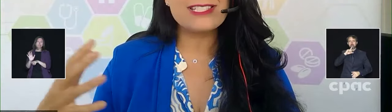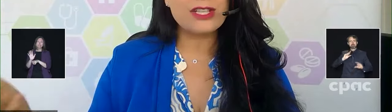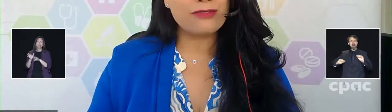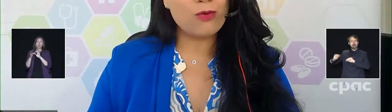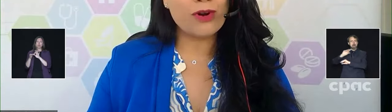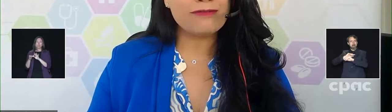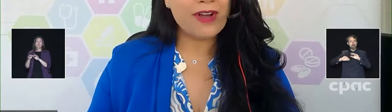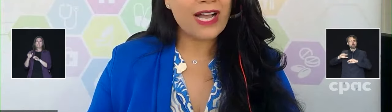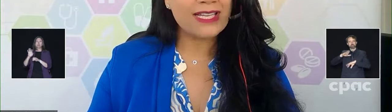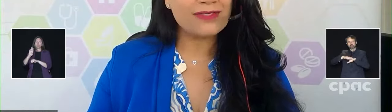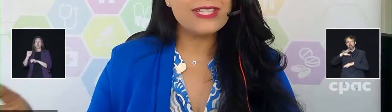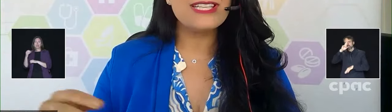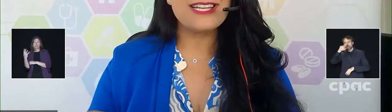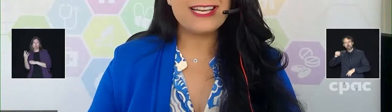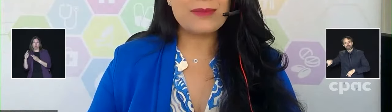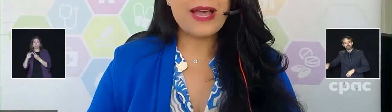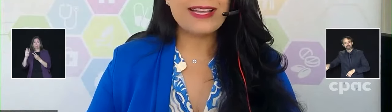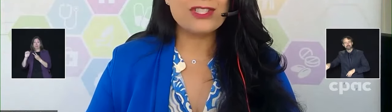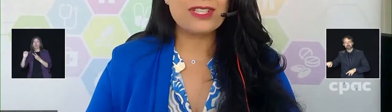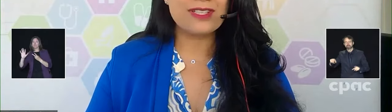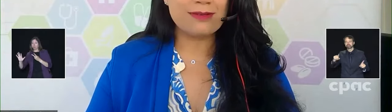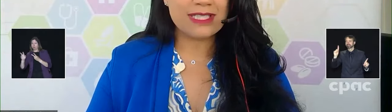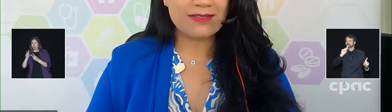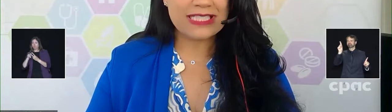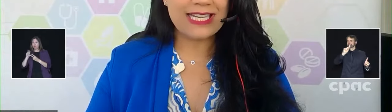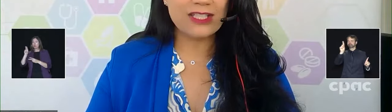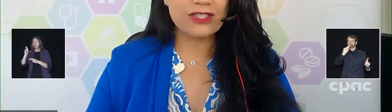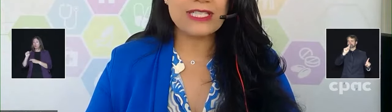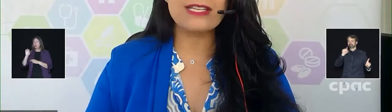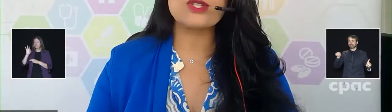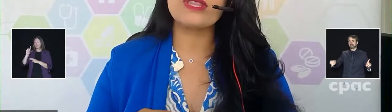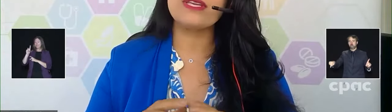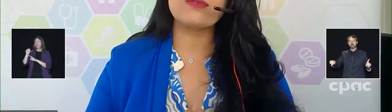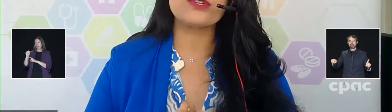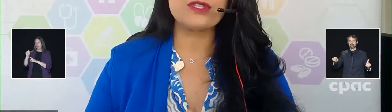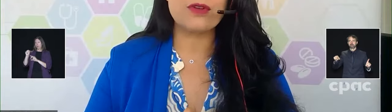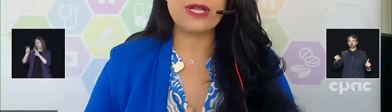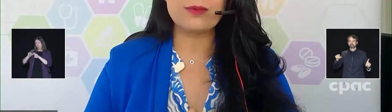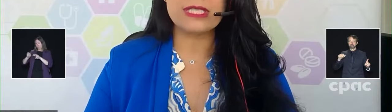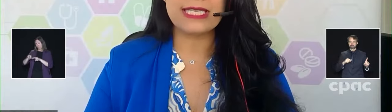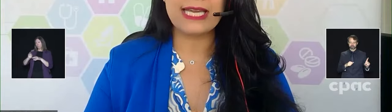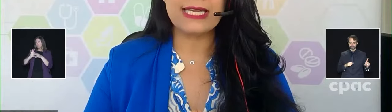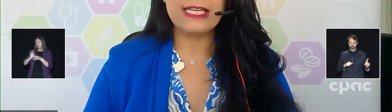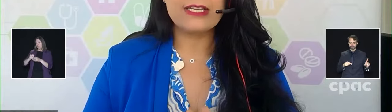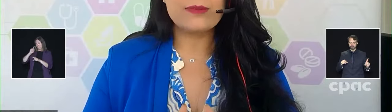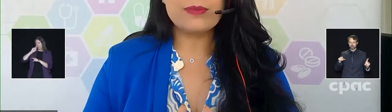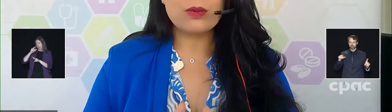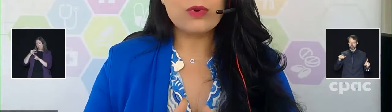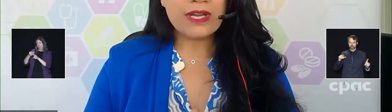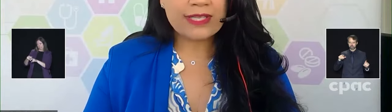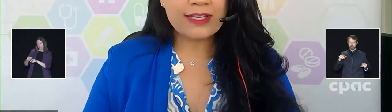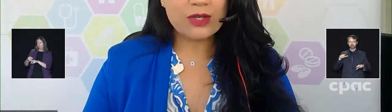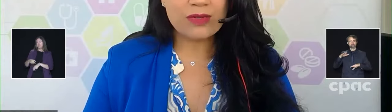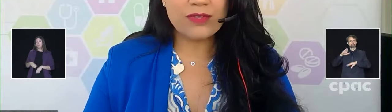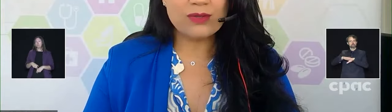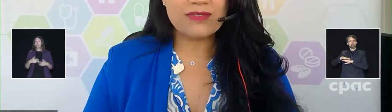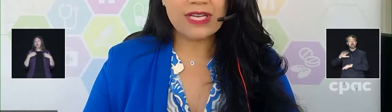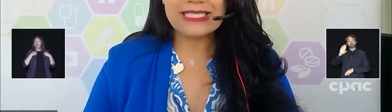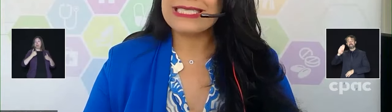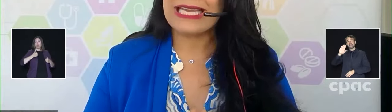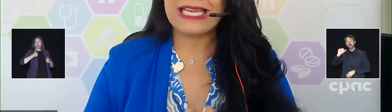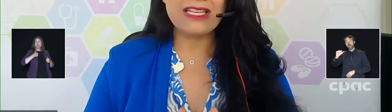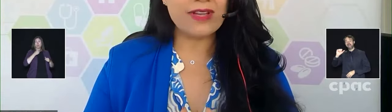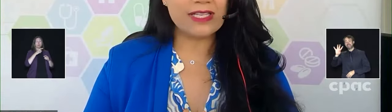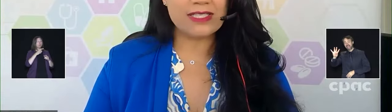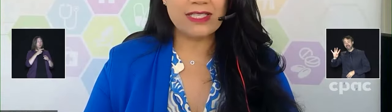to the 4-5 package that the US FDA looked at. So, I think first of all I would say that when Health Canada reviews a vaccine,